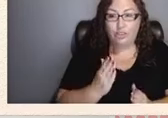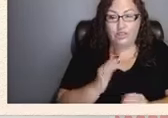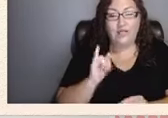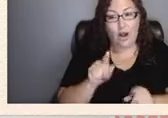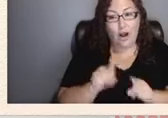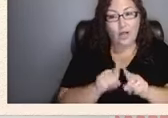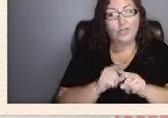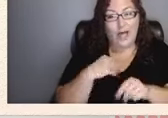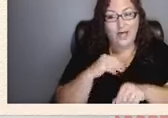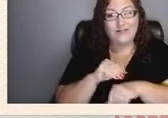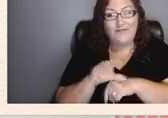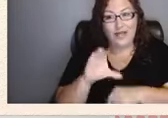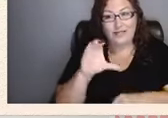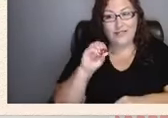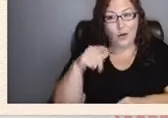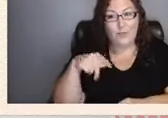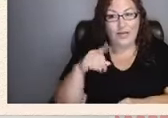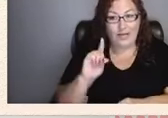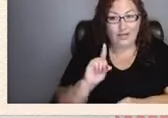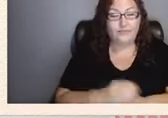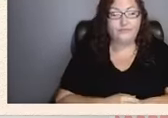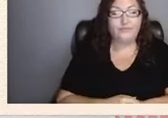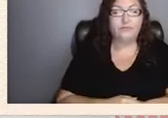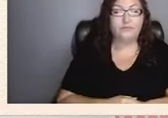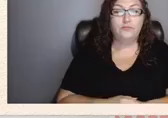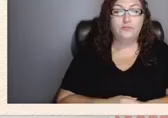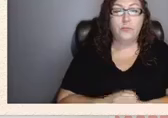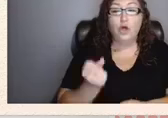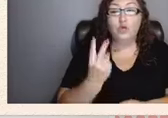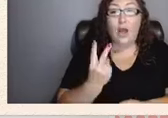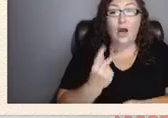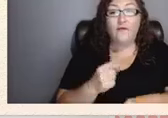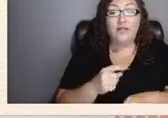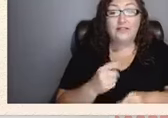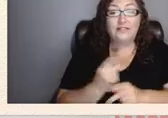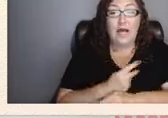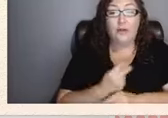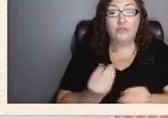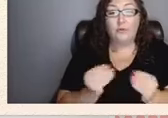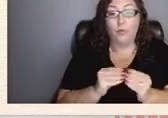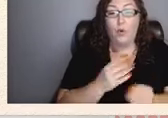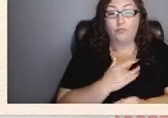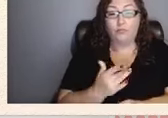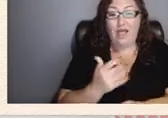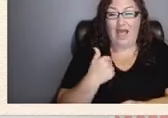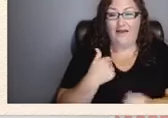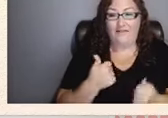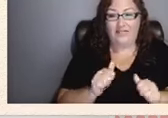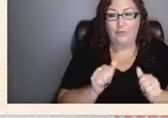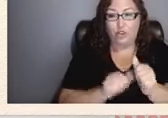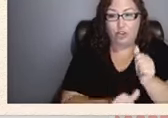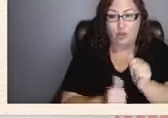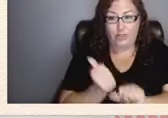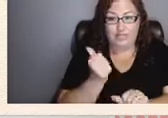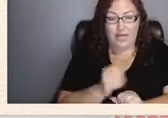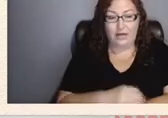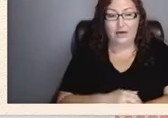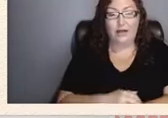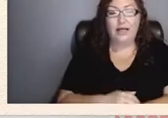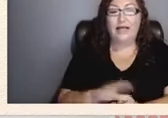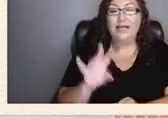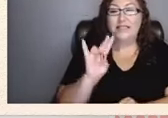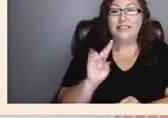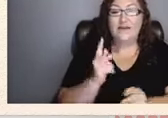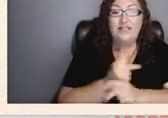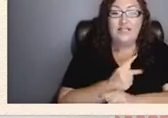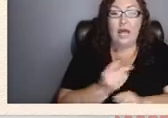copd 12 times more likely to have attempted suicide seven times more likely to